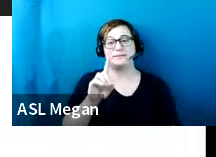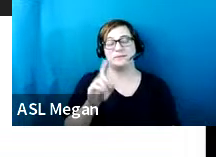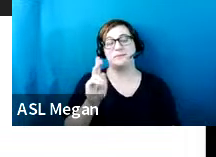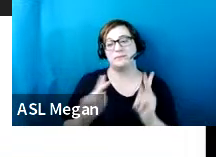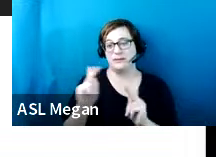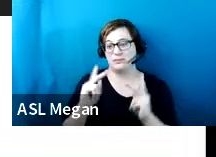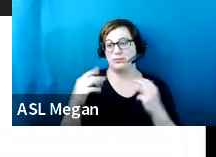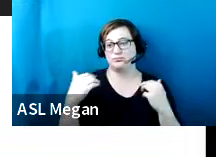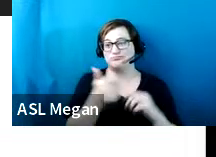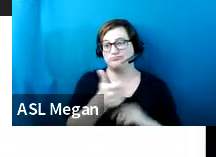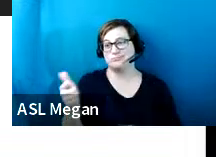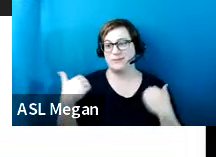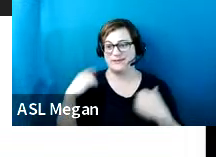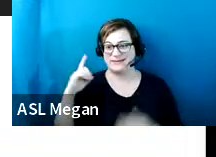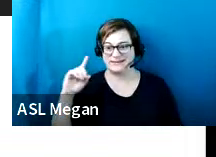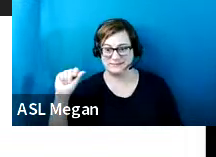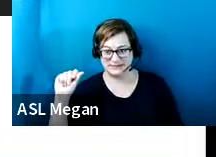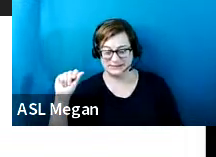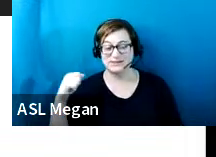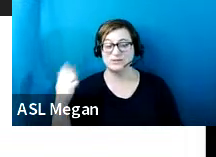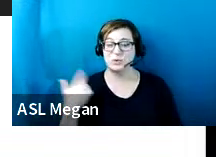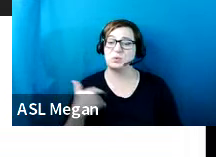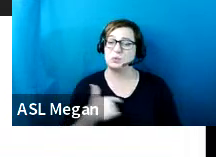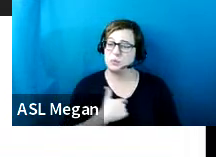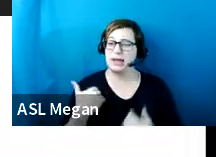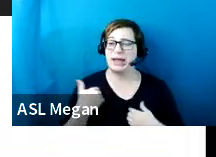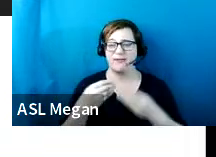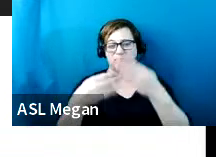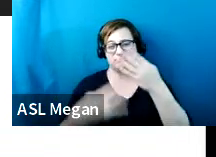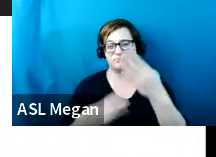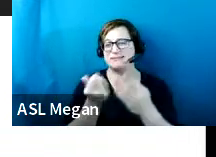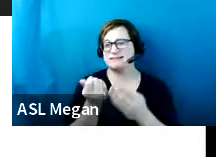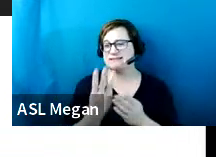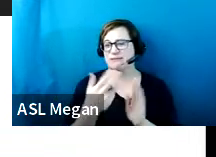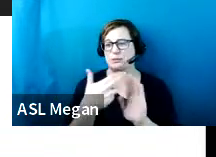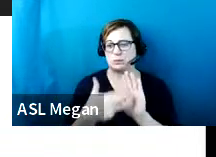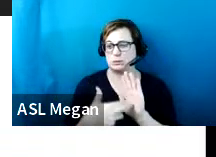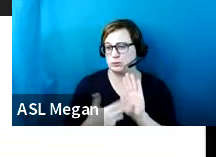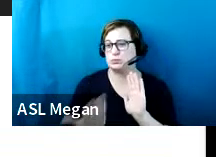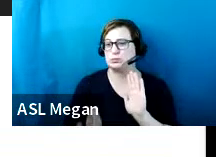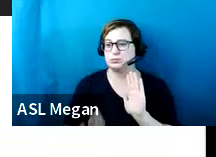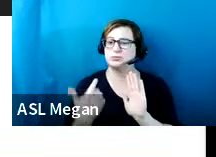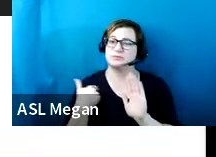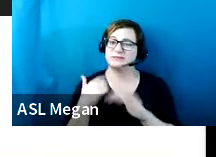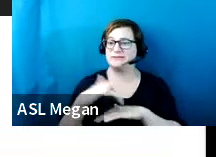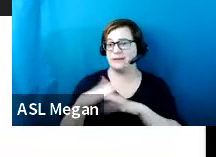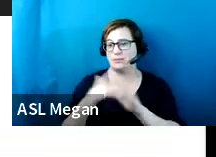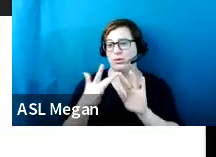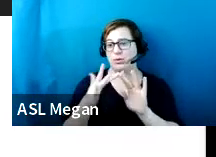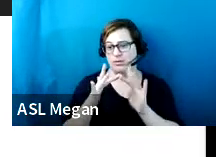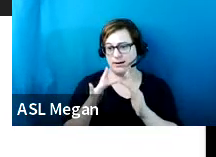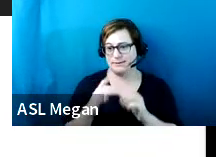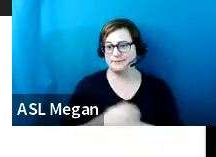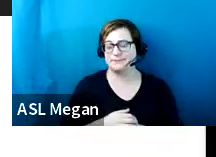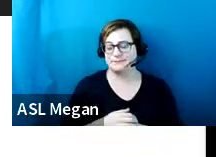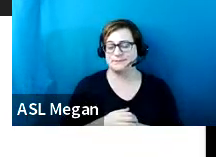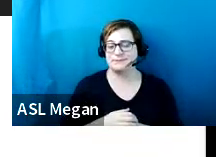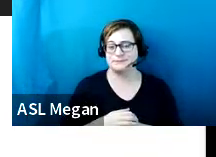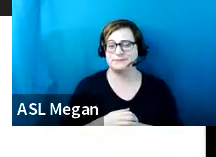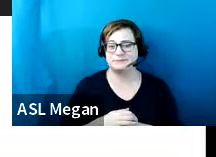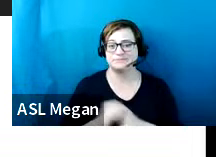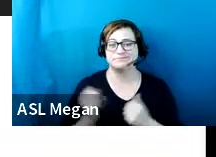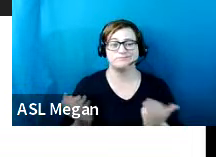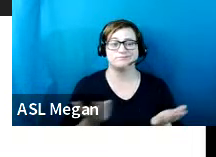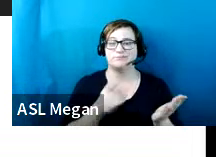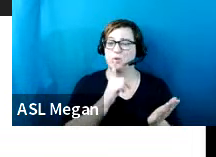So we've developed a bunch of guidelines that we've put together and have available on our website. And these are